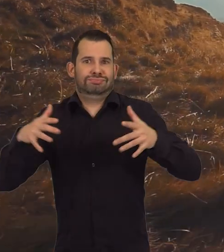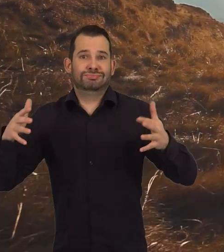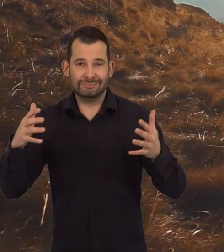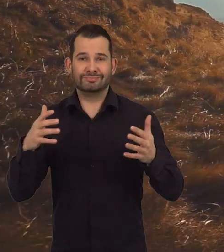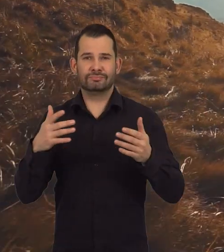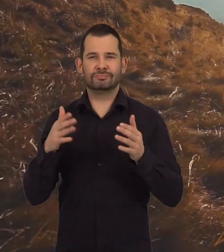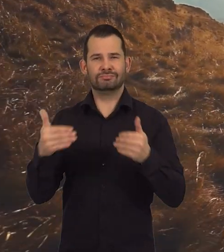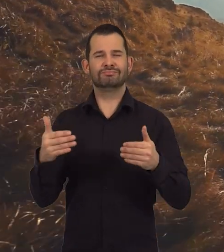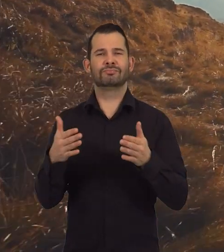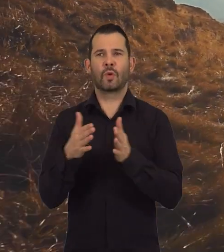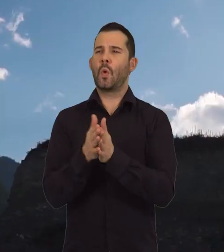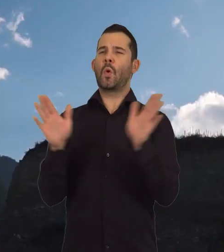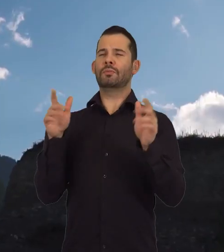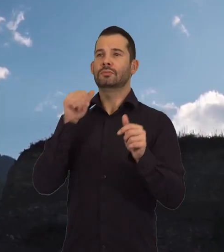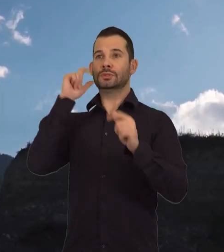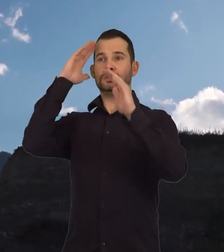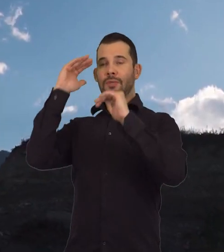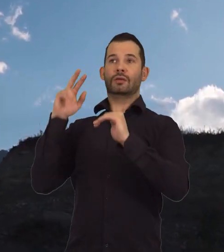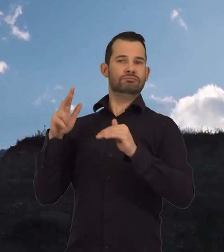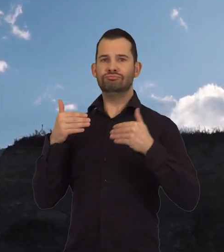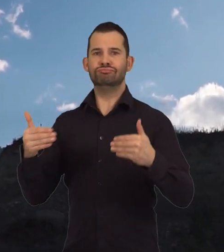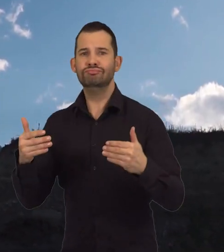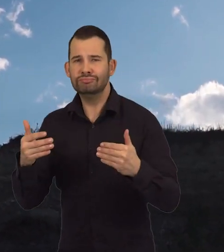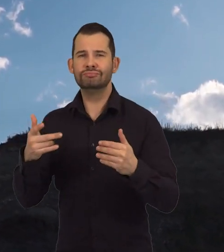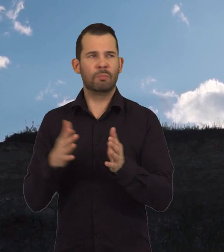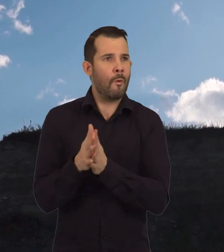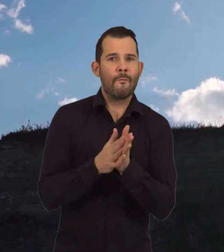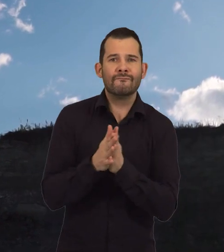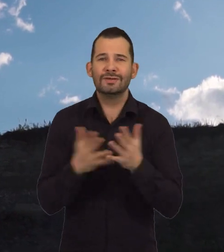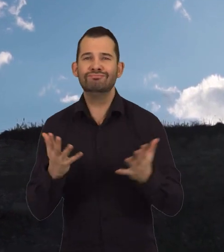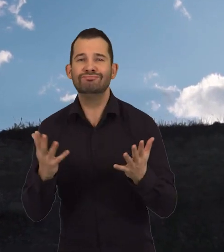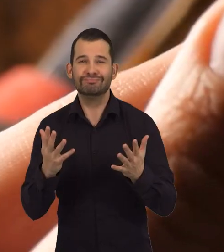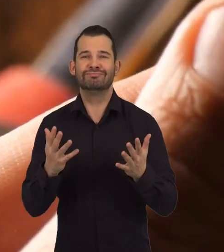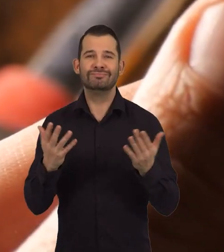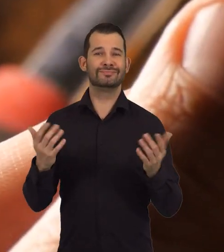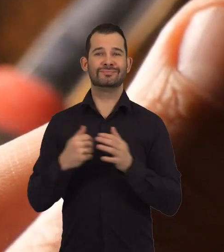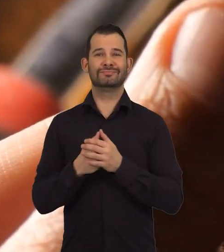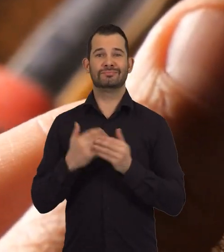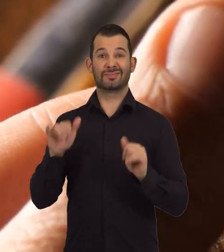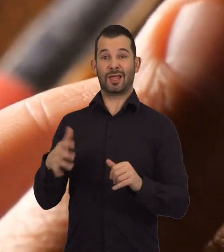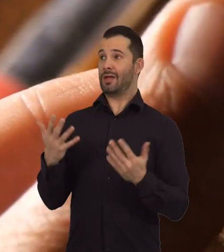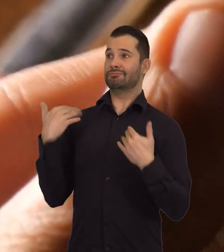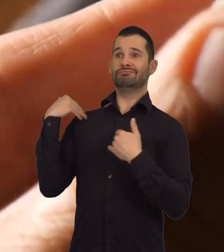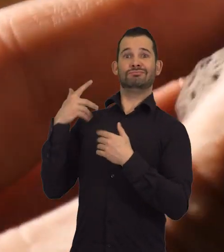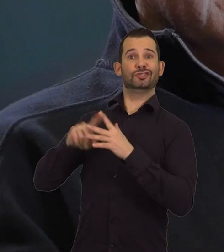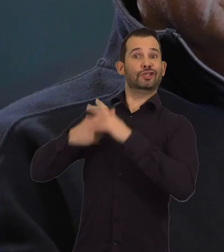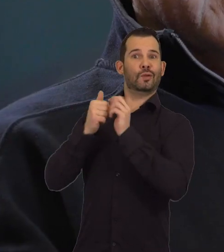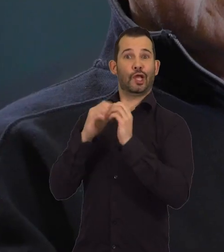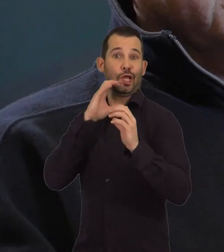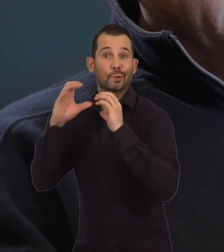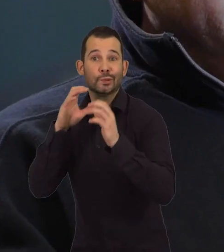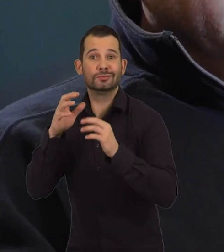your own interests. Be open to the unexpected. What motivates you? One